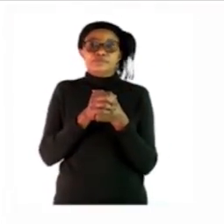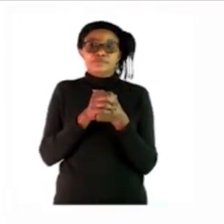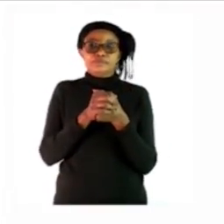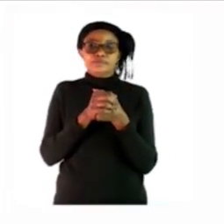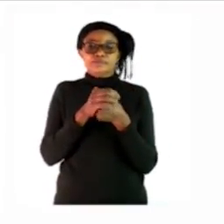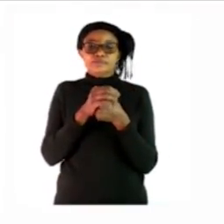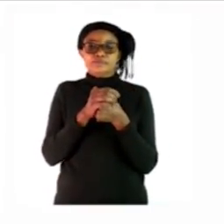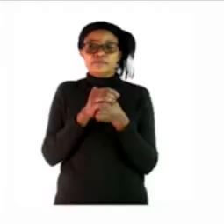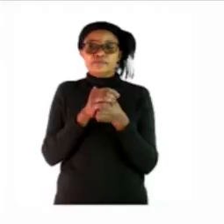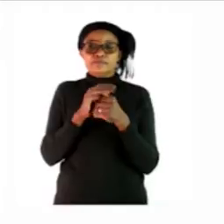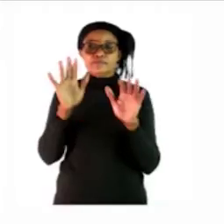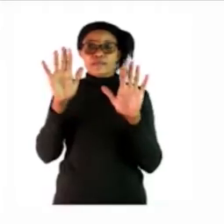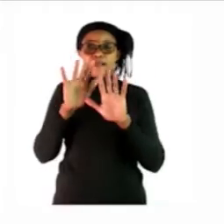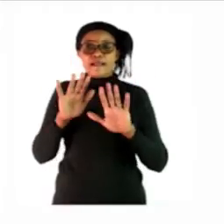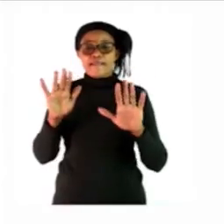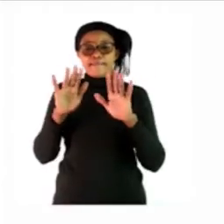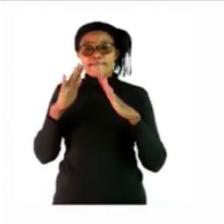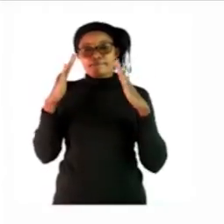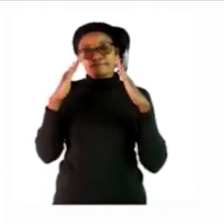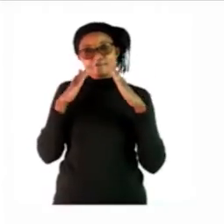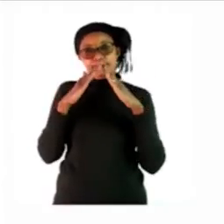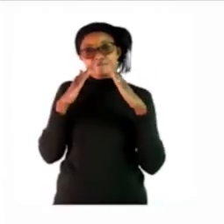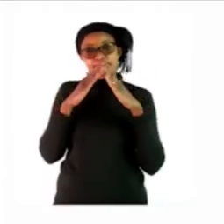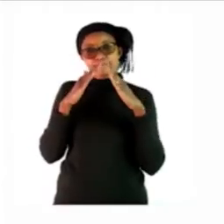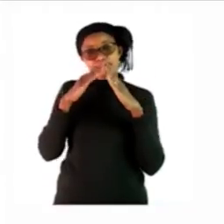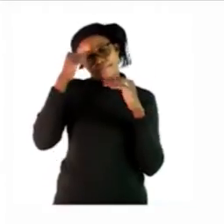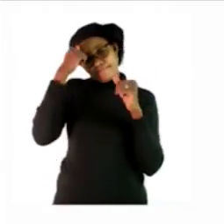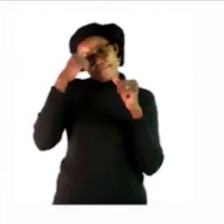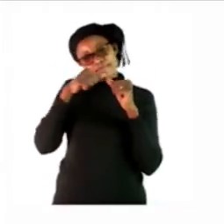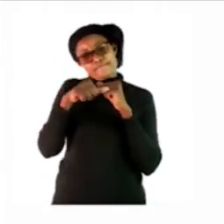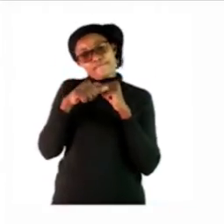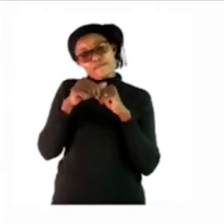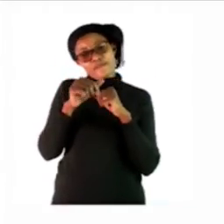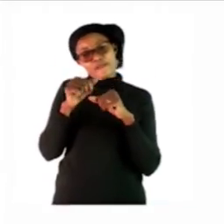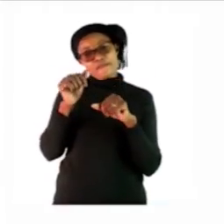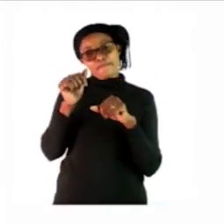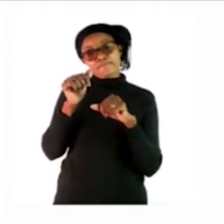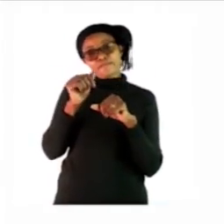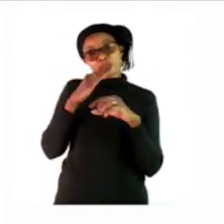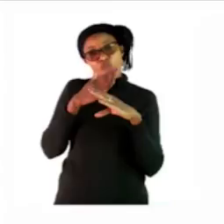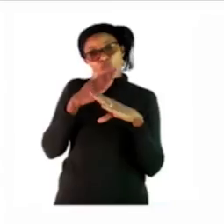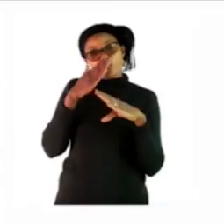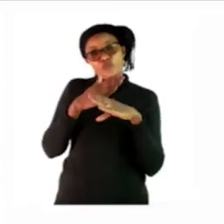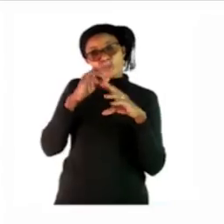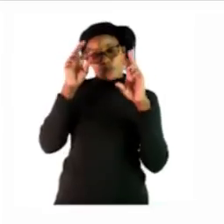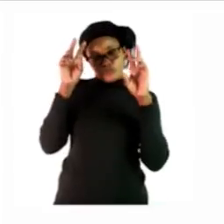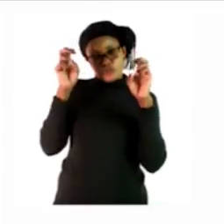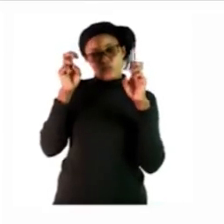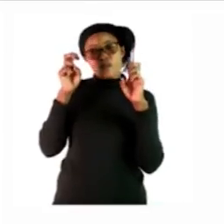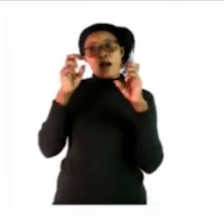color the house remember we are busy with the theme house